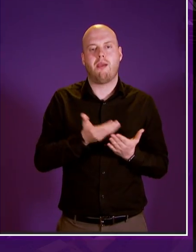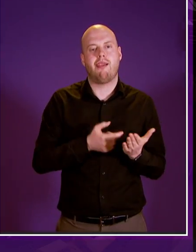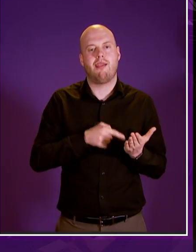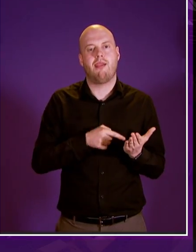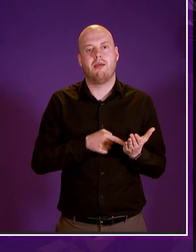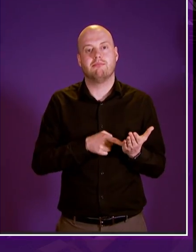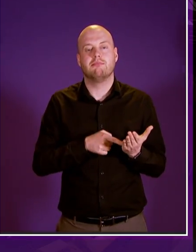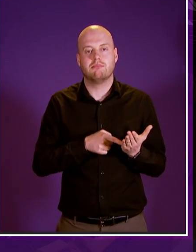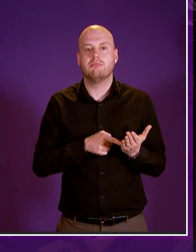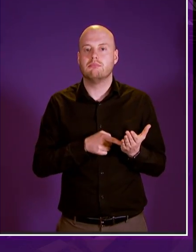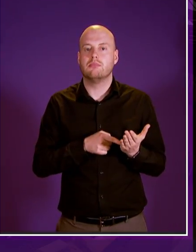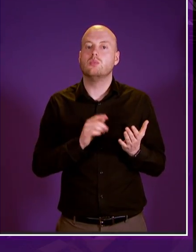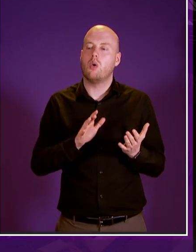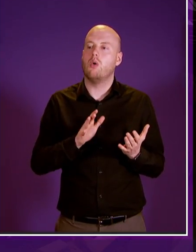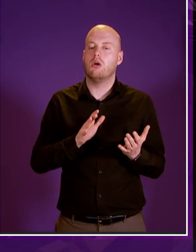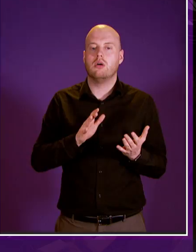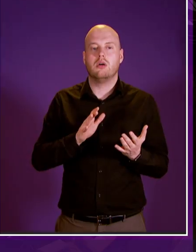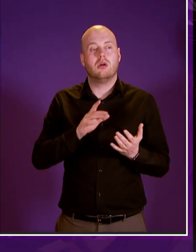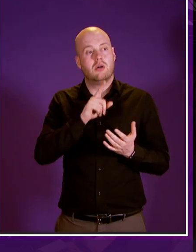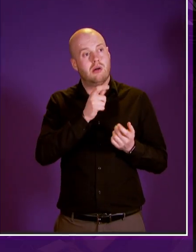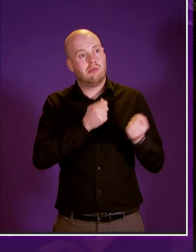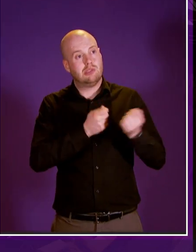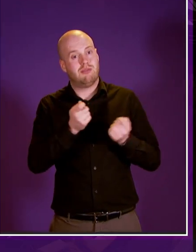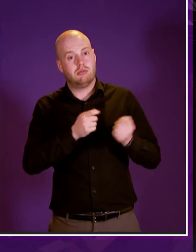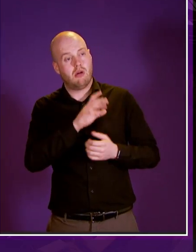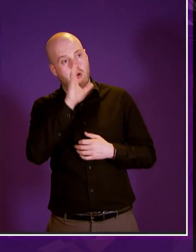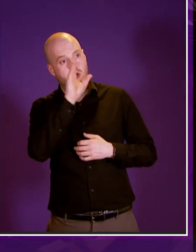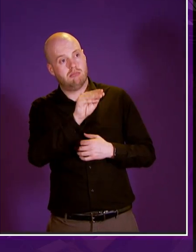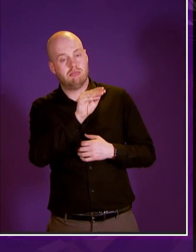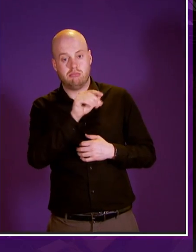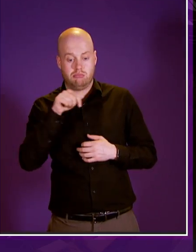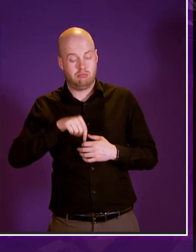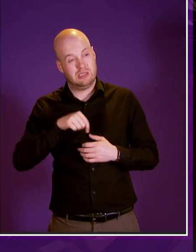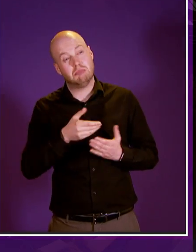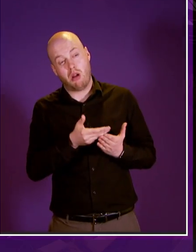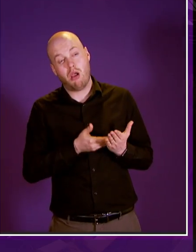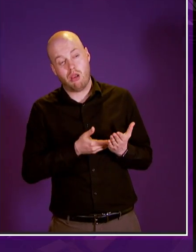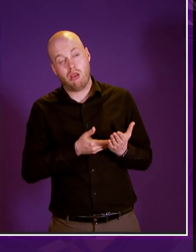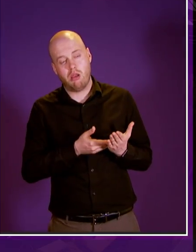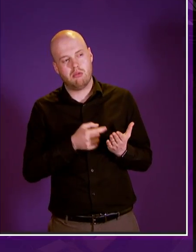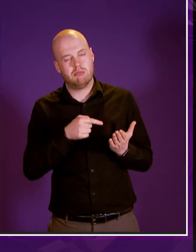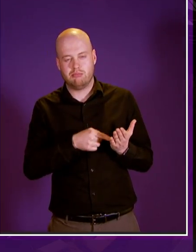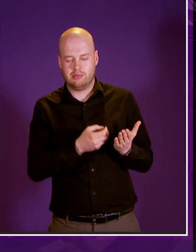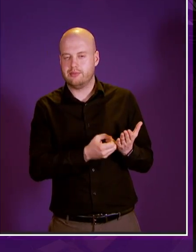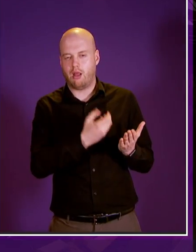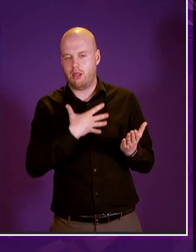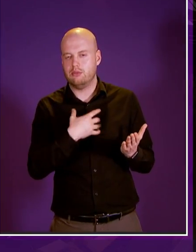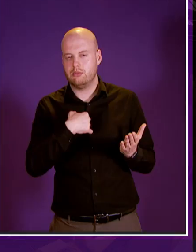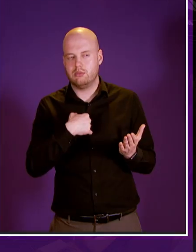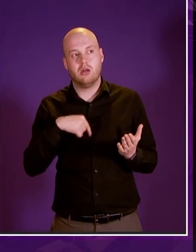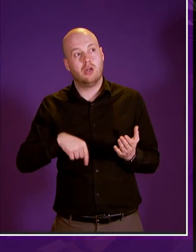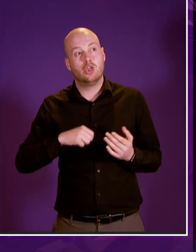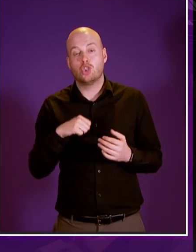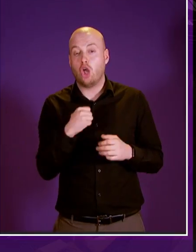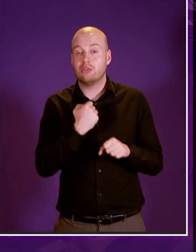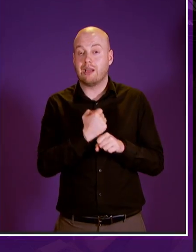the moment so in closing uh presiding officer i would actually say that this bill tells us that this scottish government want